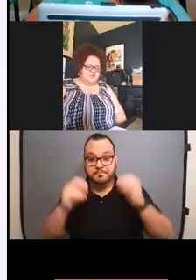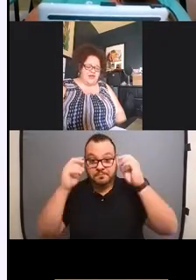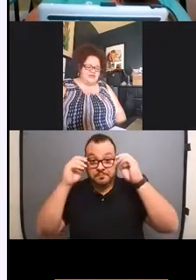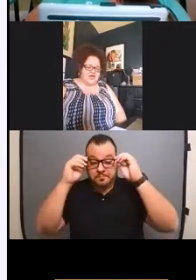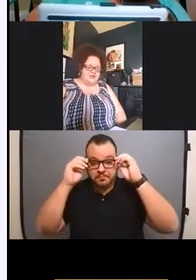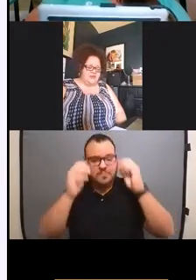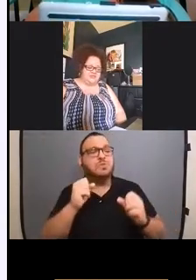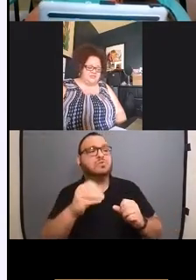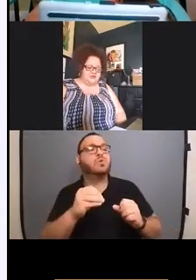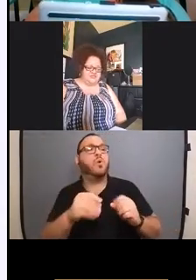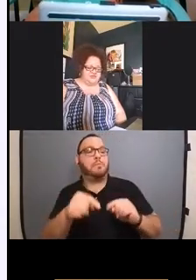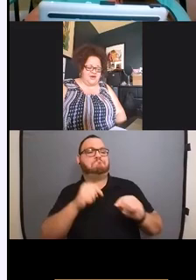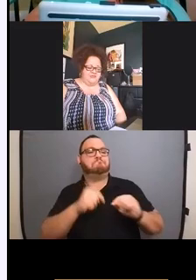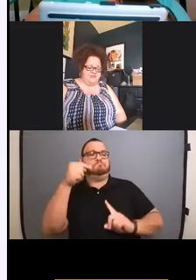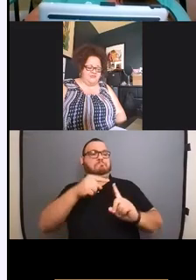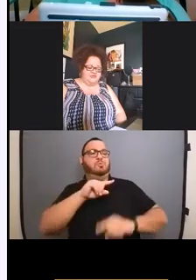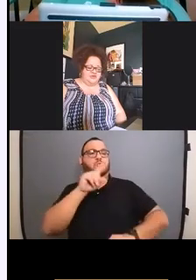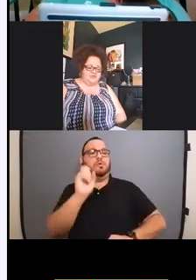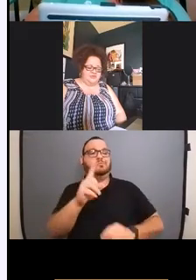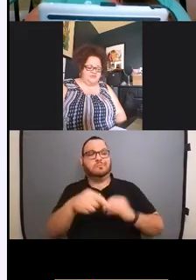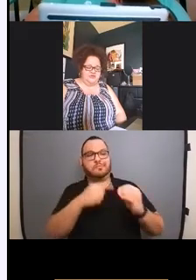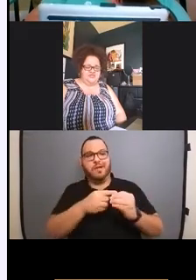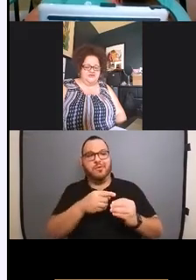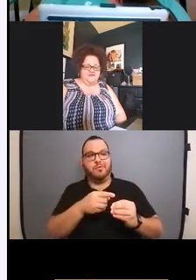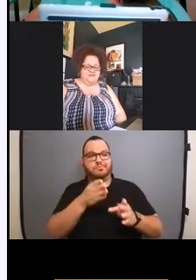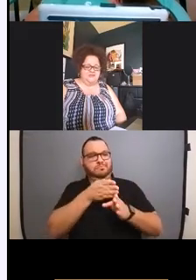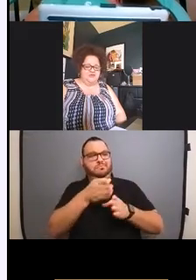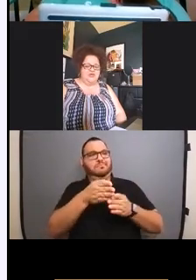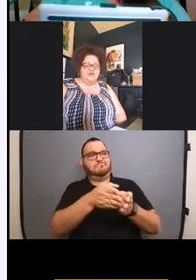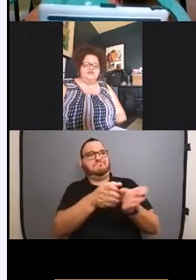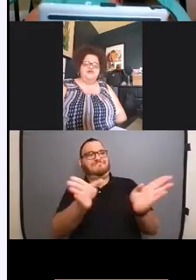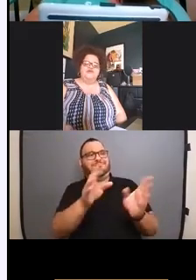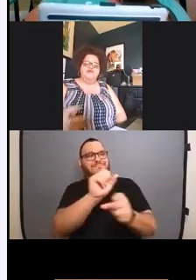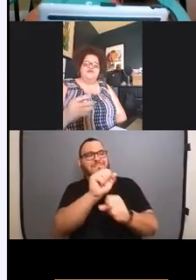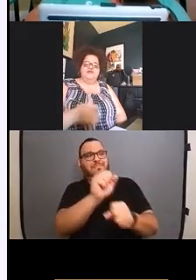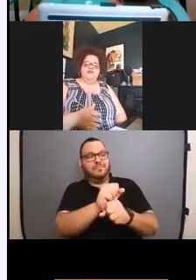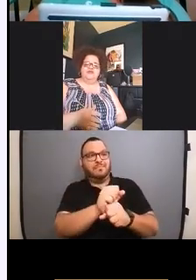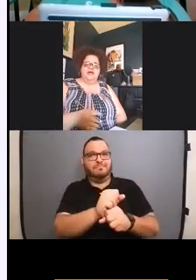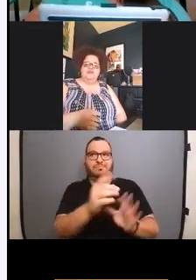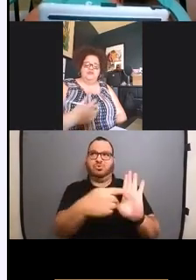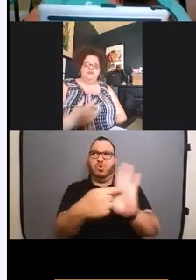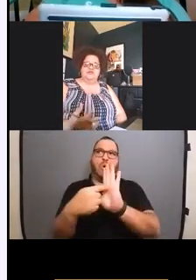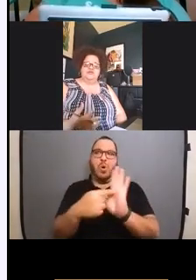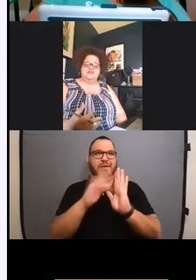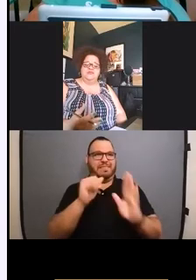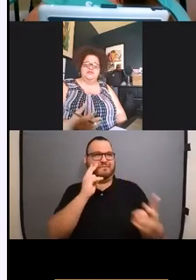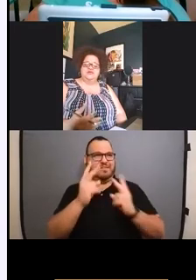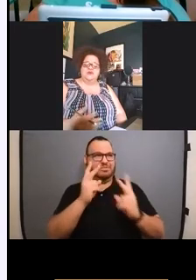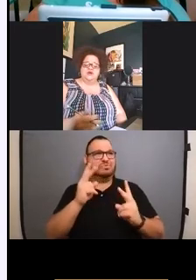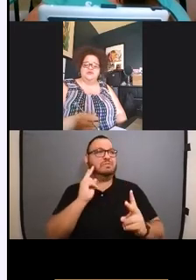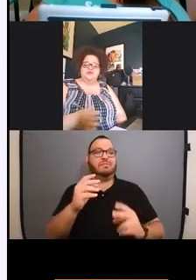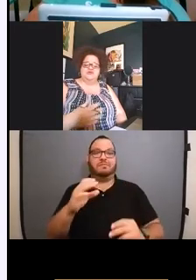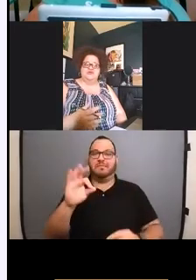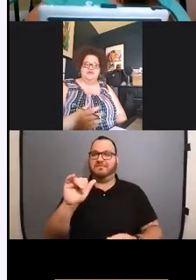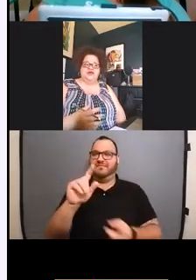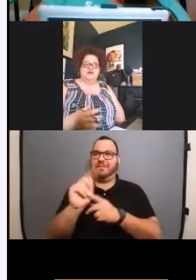So back to that, back to the question about mainstream depictions of fat people. Do you feel like people see you as a mainstream